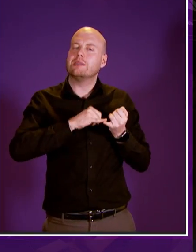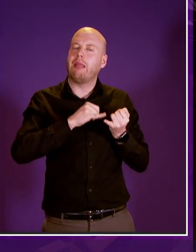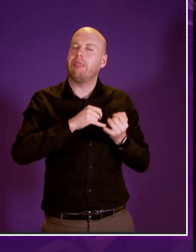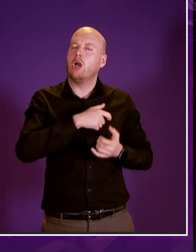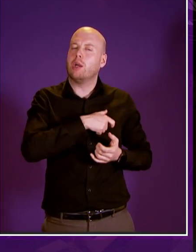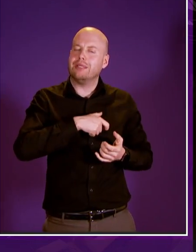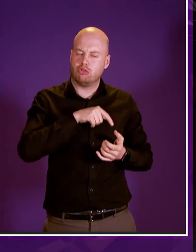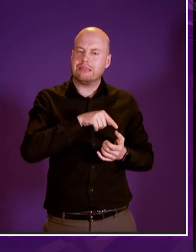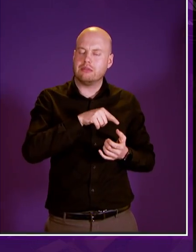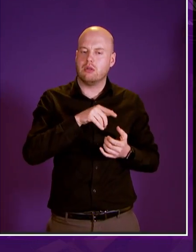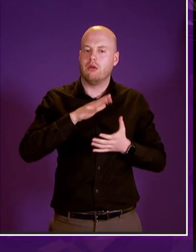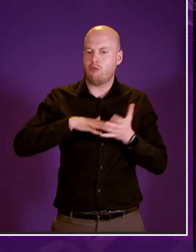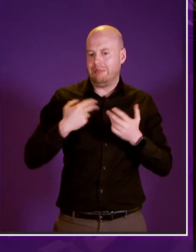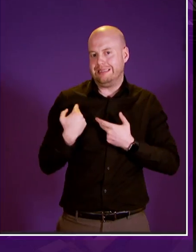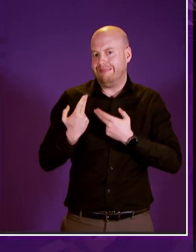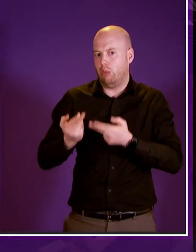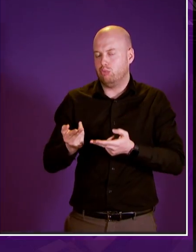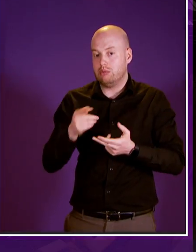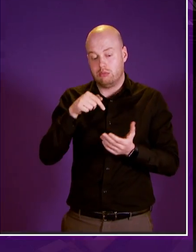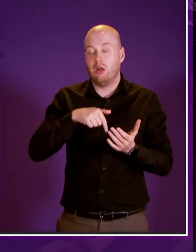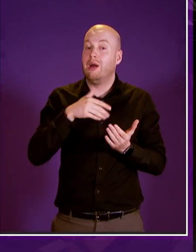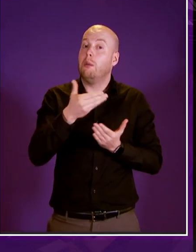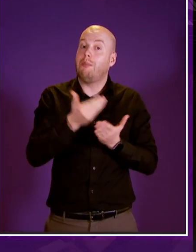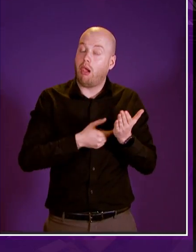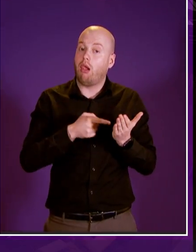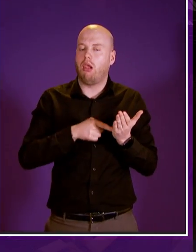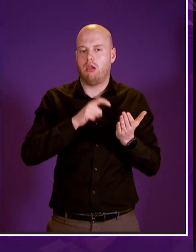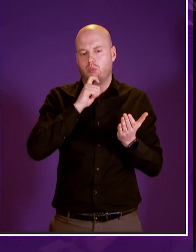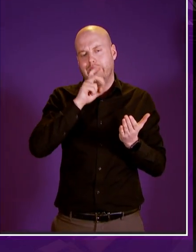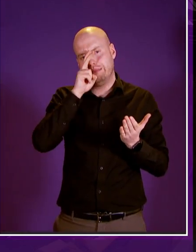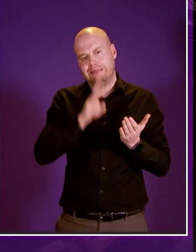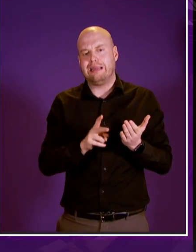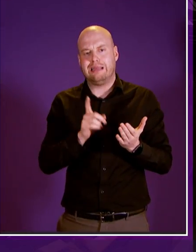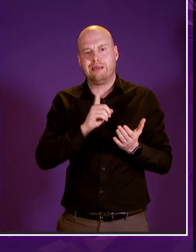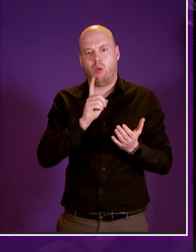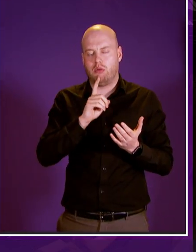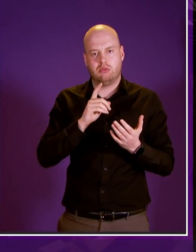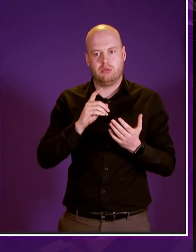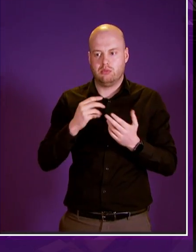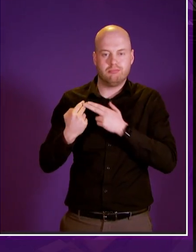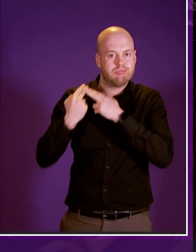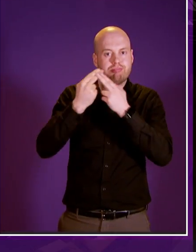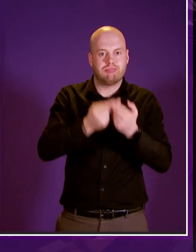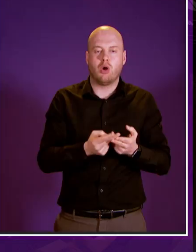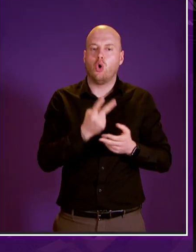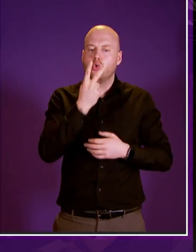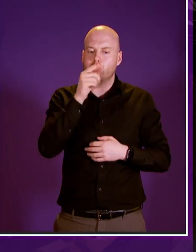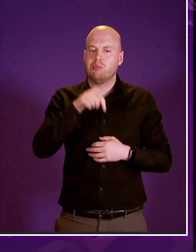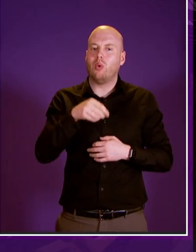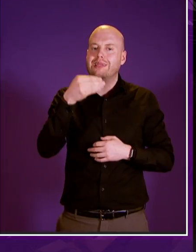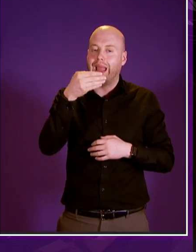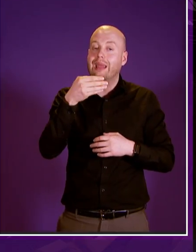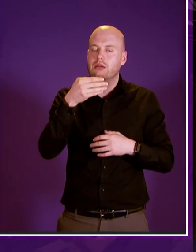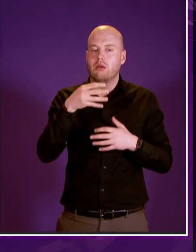this bill will see the devolution of 2.9 billion pounds of social security benefits to scotland